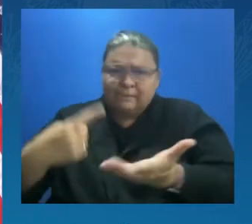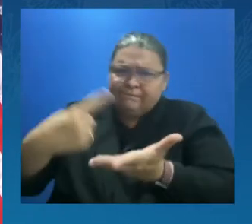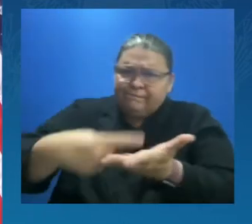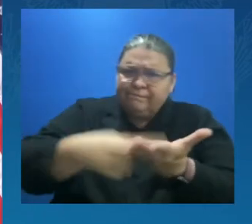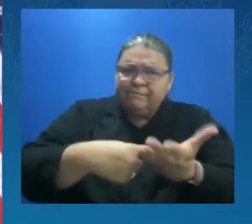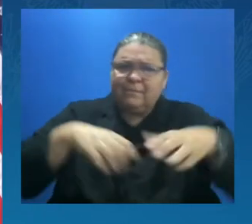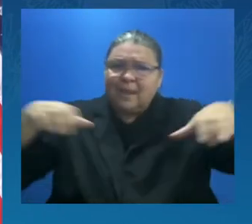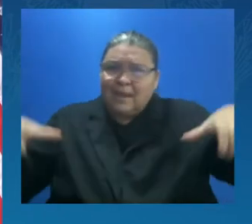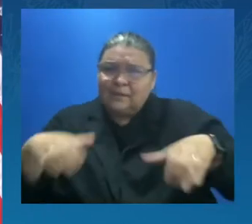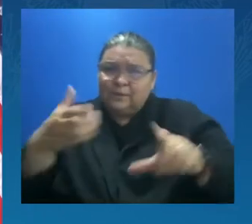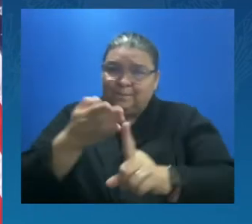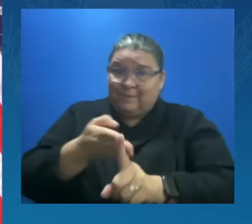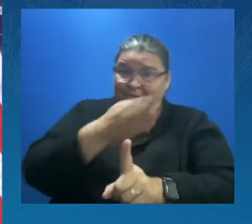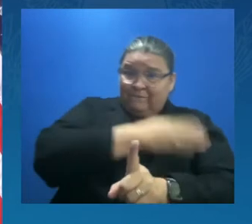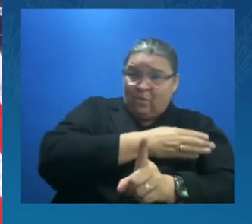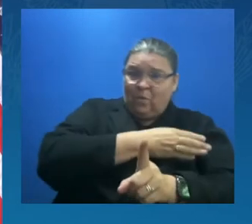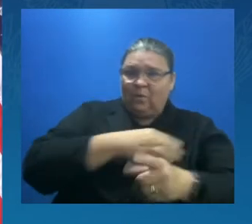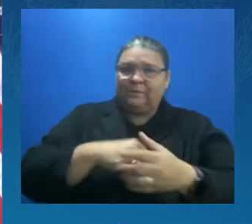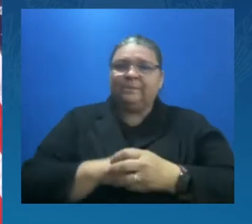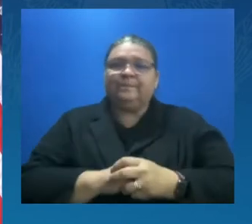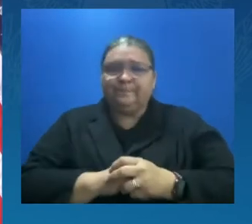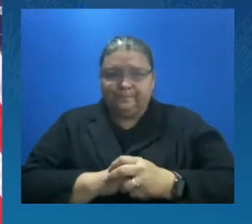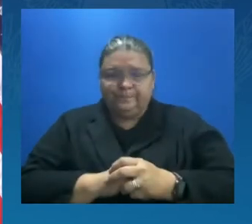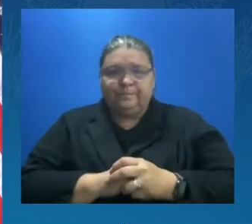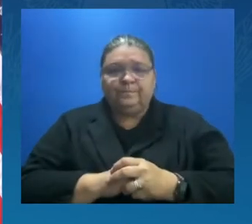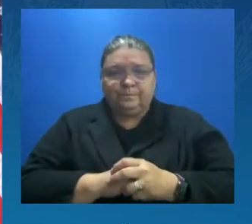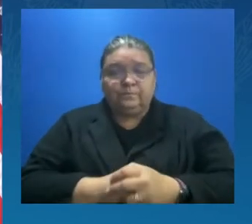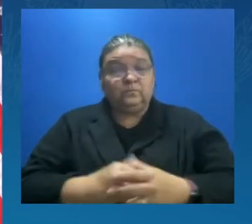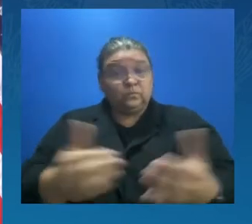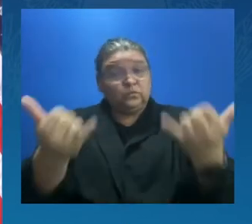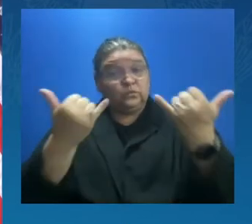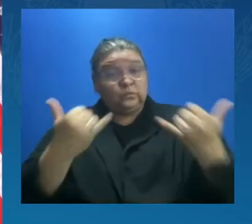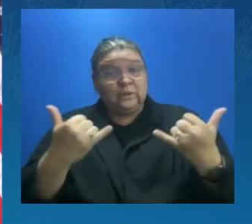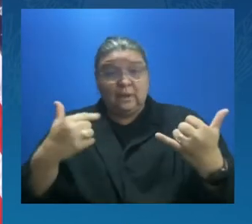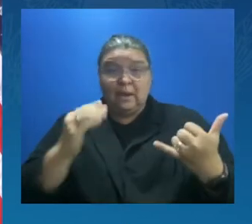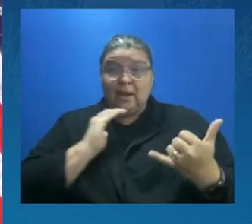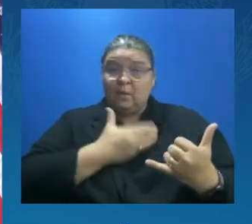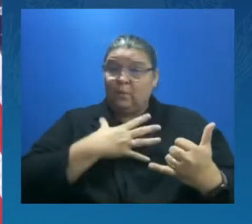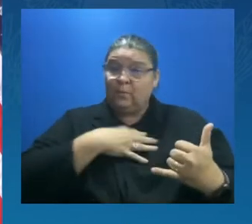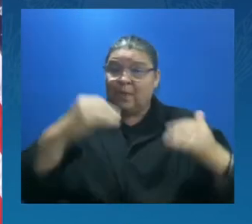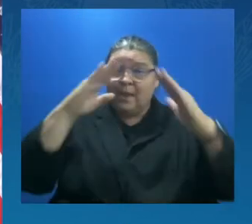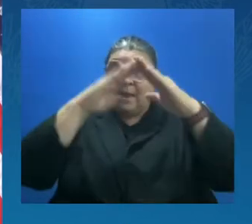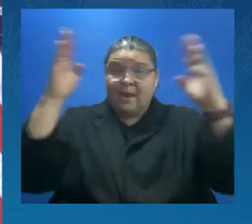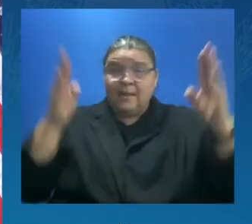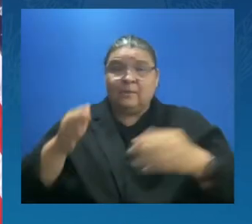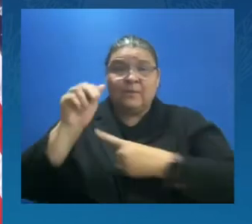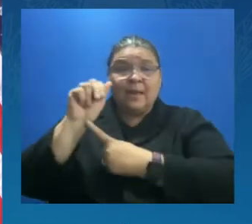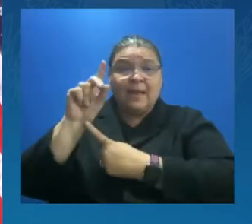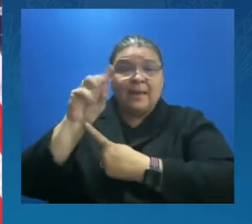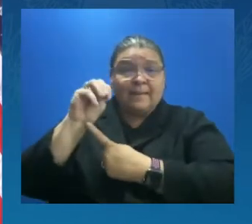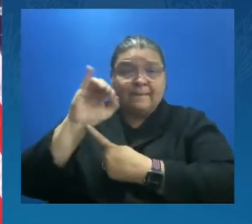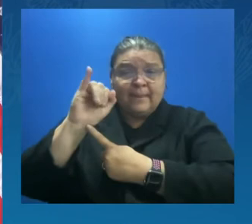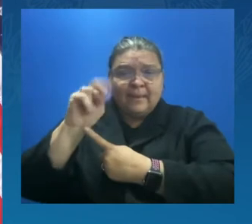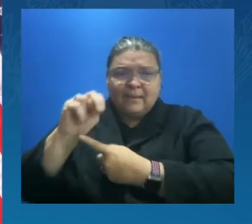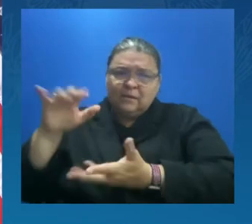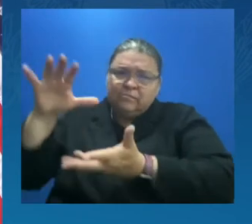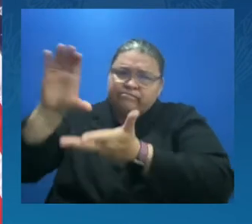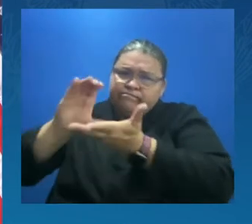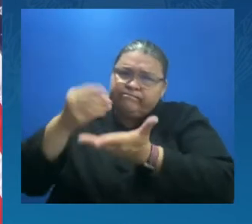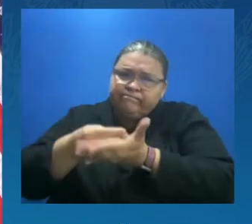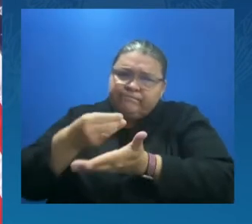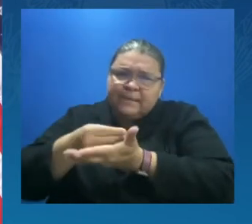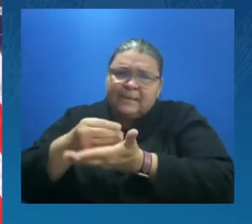Today, our administration is investing more than $1 billion through FEMA to fund